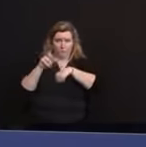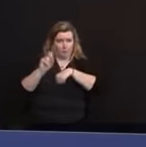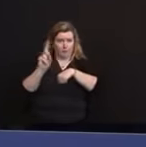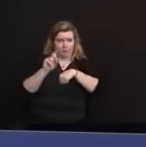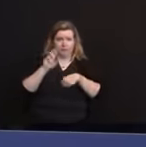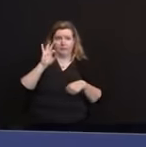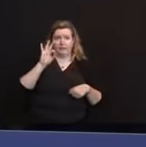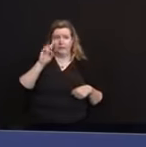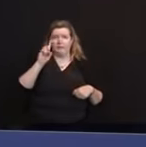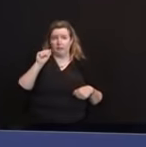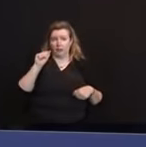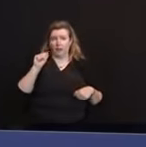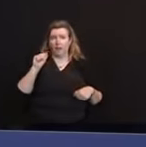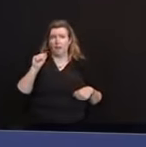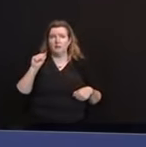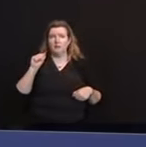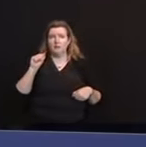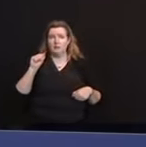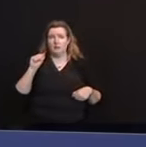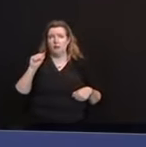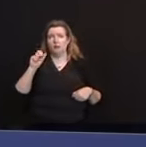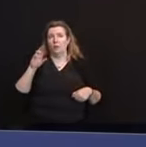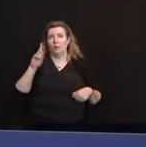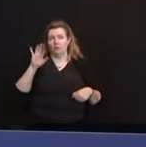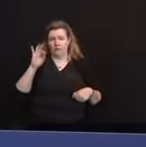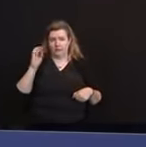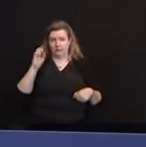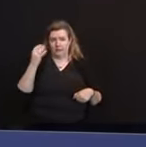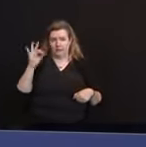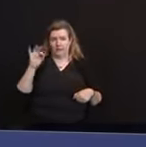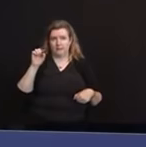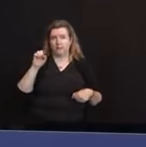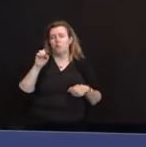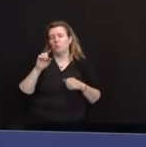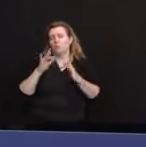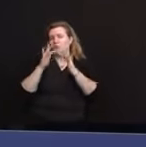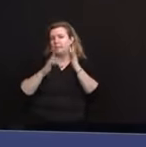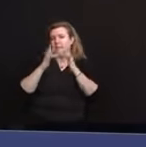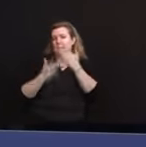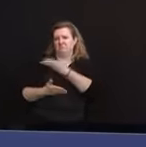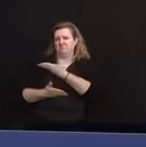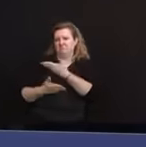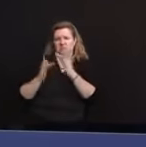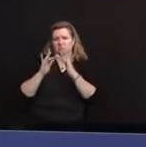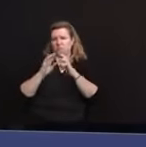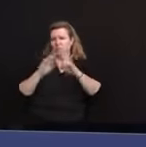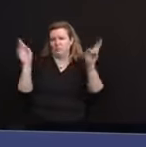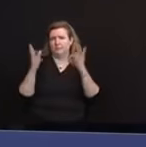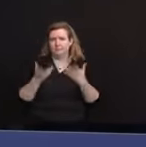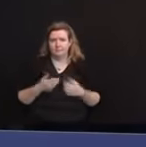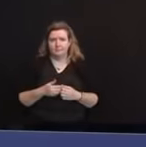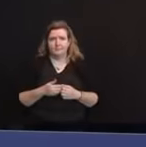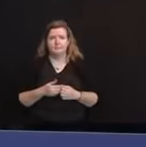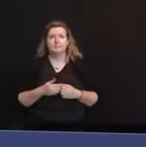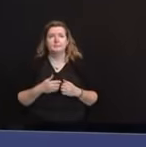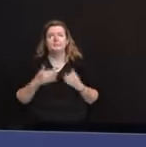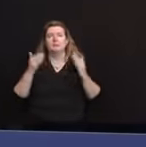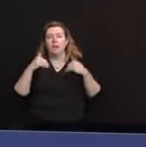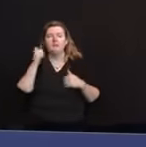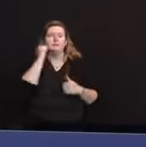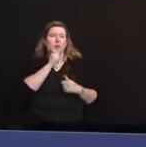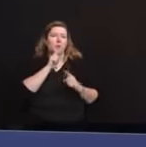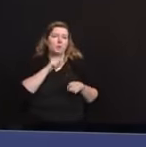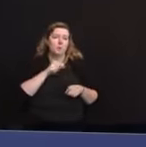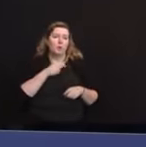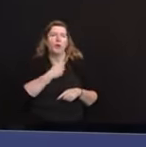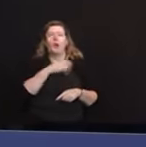-19 vaccines webpage. So moving on to my daily report as the governor shared, our hospitals reported 3